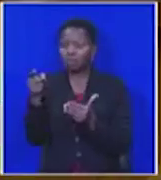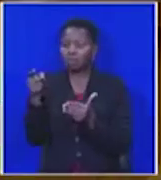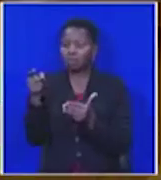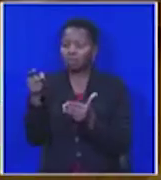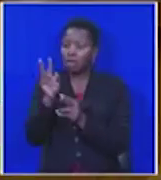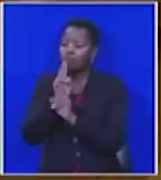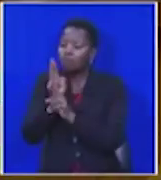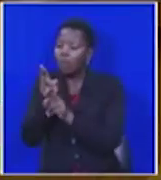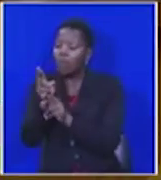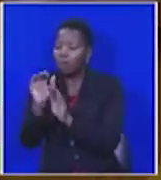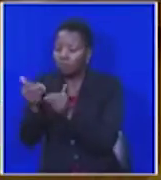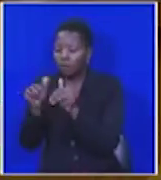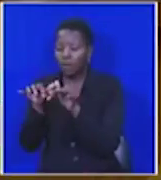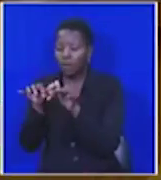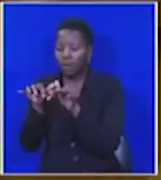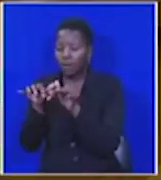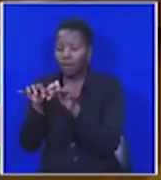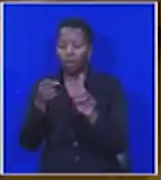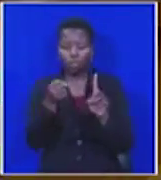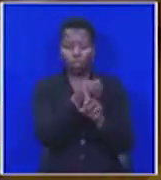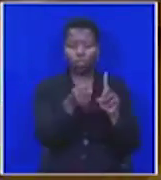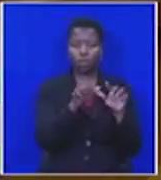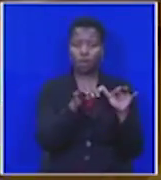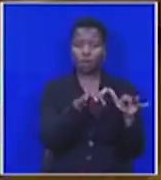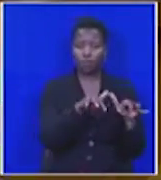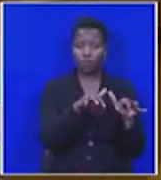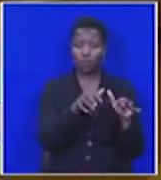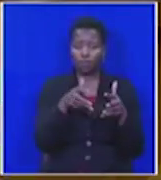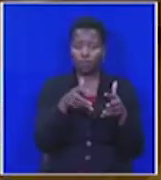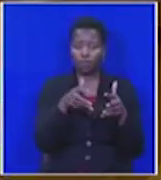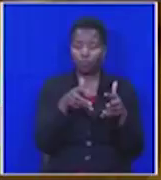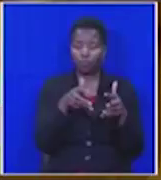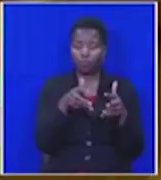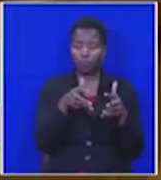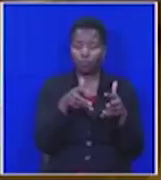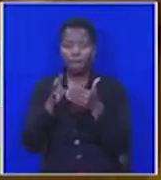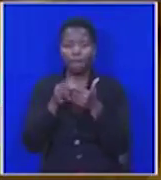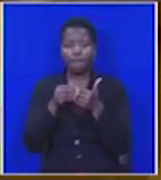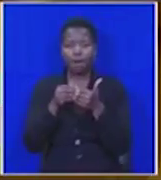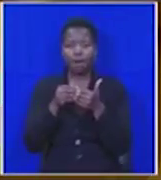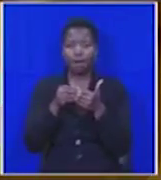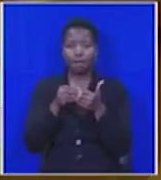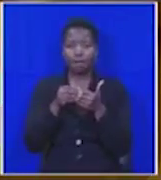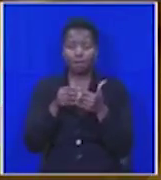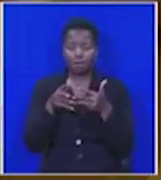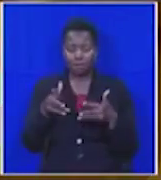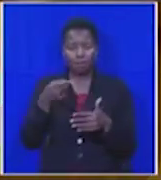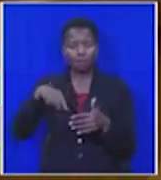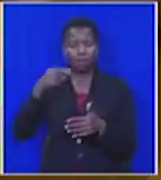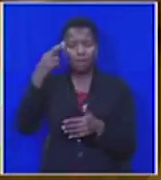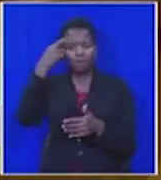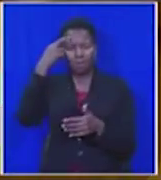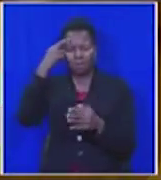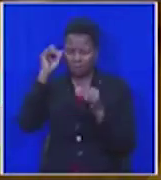Far too many of our citizens and many members in this chamber remember with revulsion